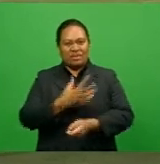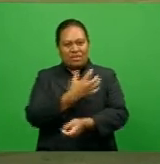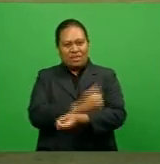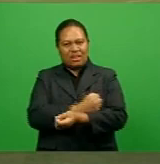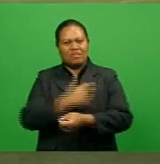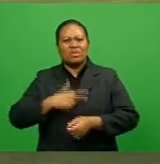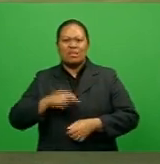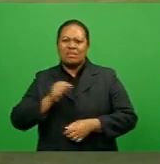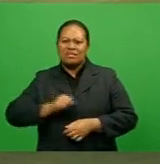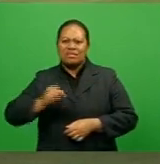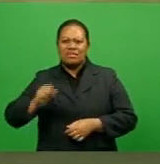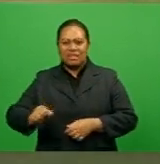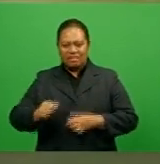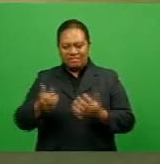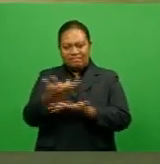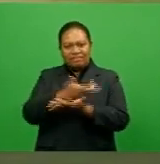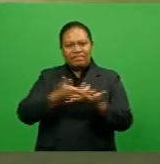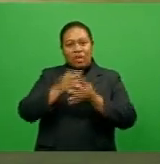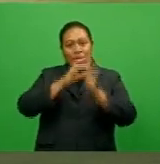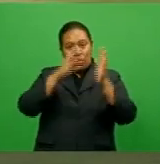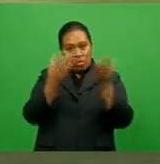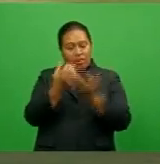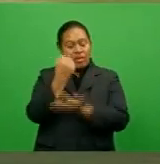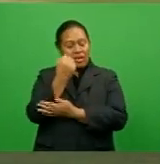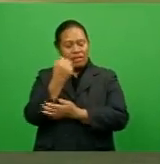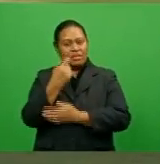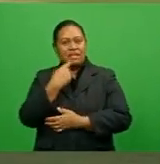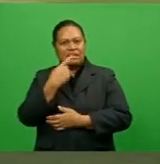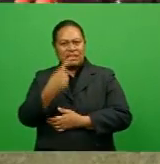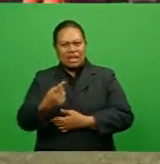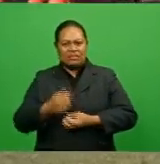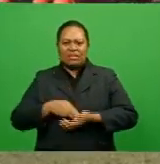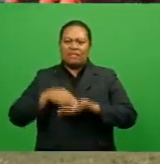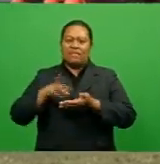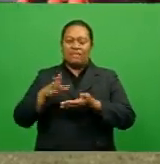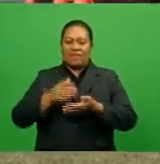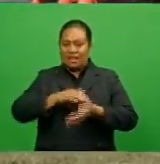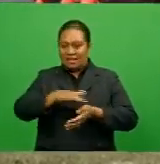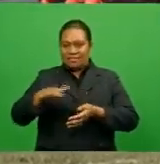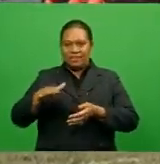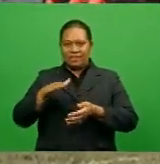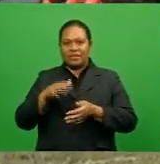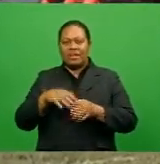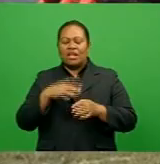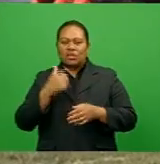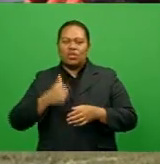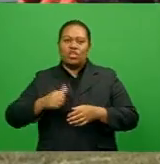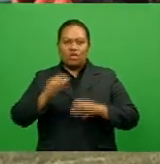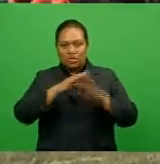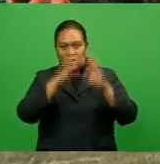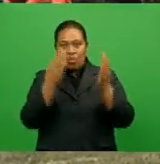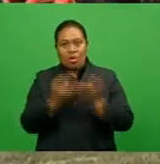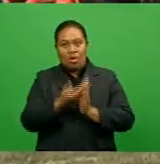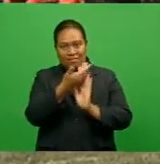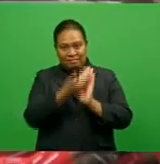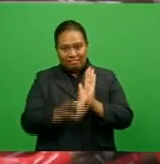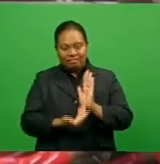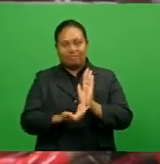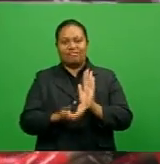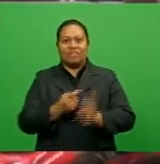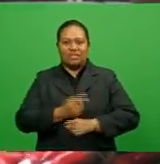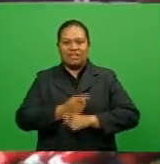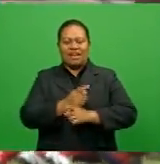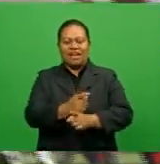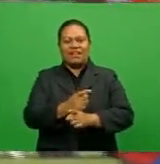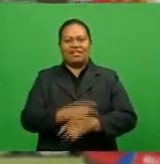of discussions with world rugby, the union has been given the green light to sanction players for any use of illegal substances under world